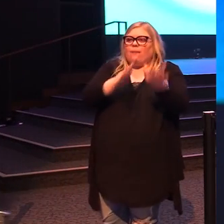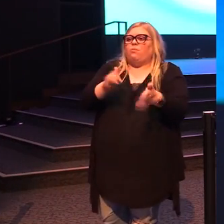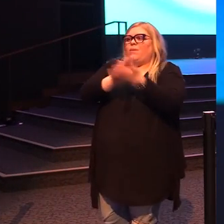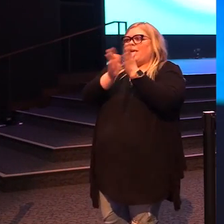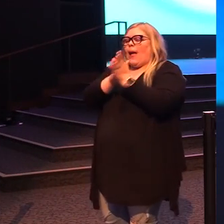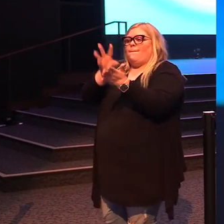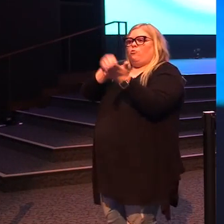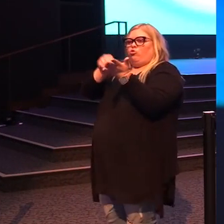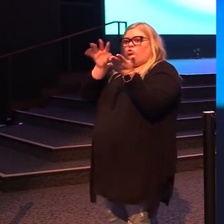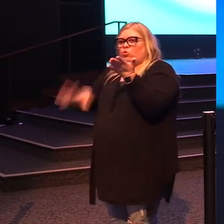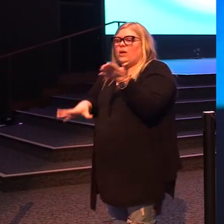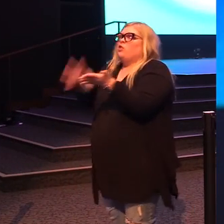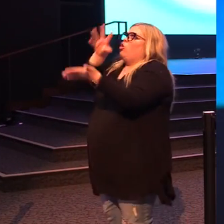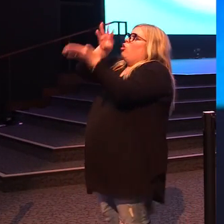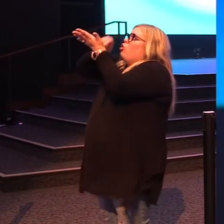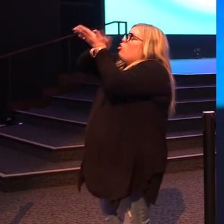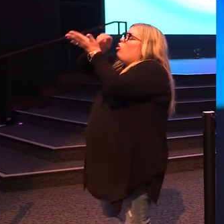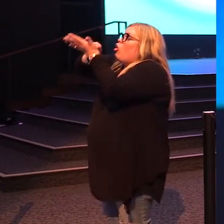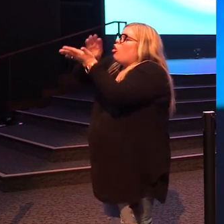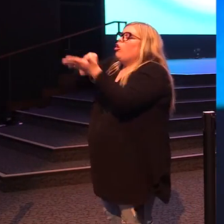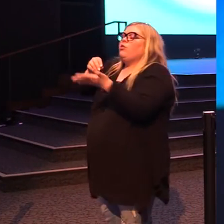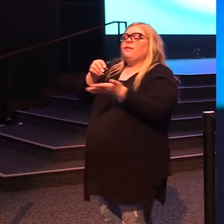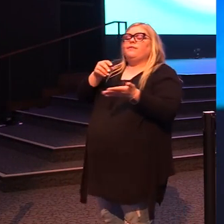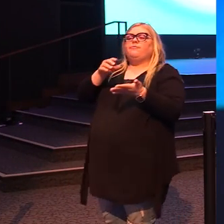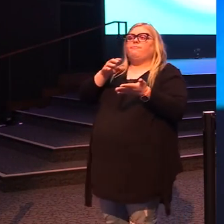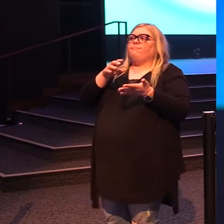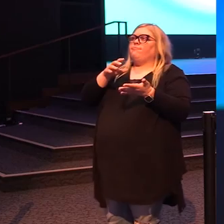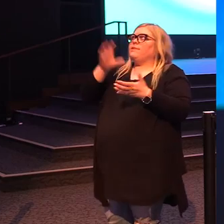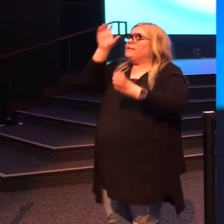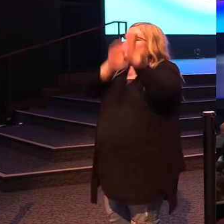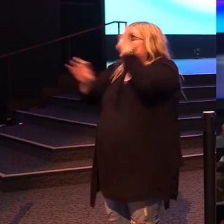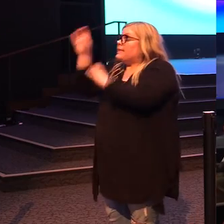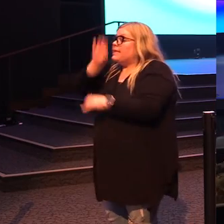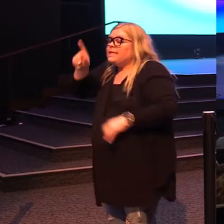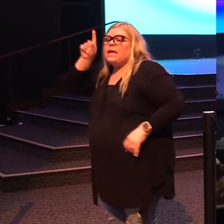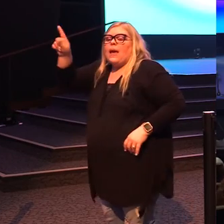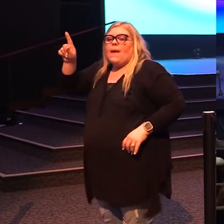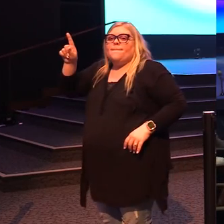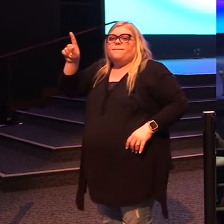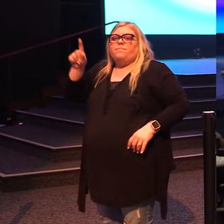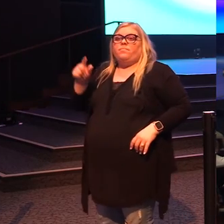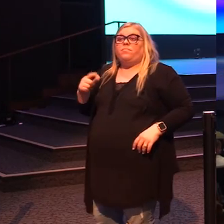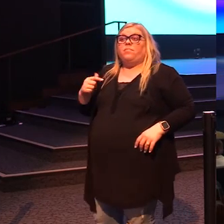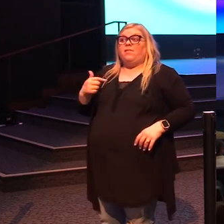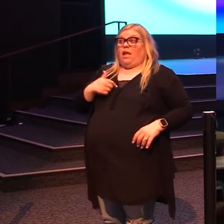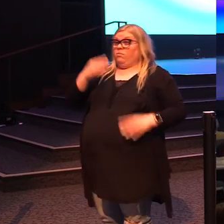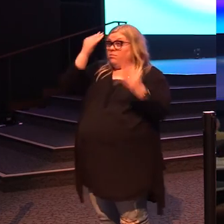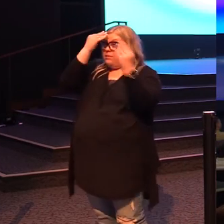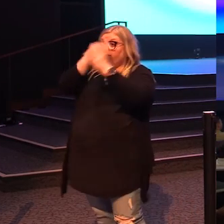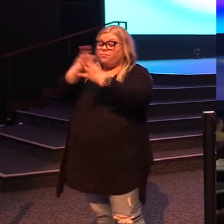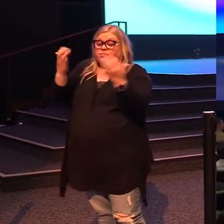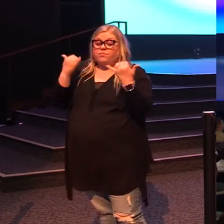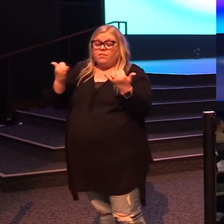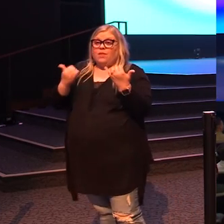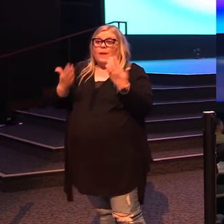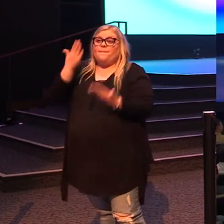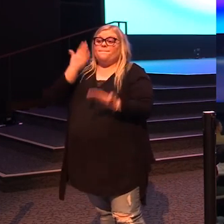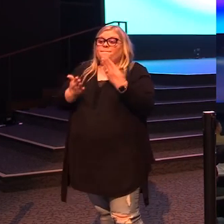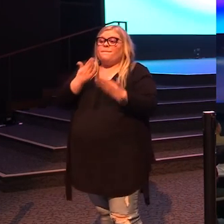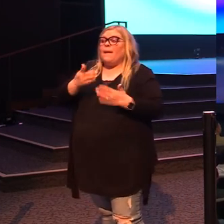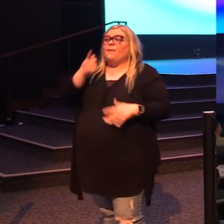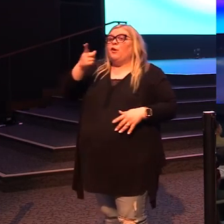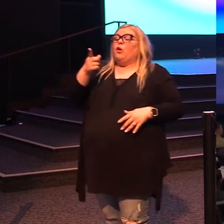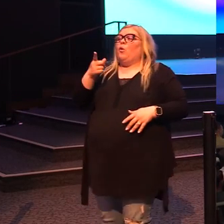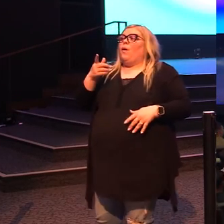student, to be the posture of someone who is seeking Him. And I'm here to tell you that today maybe you've got back in your